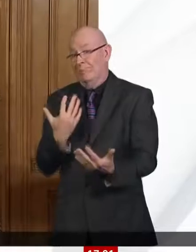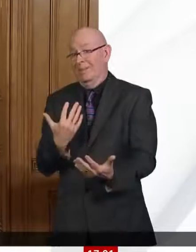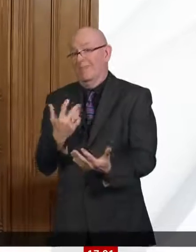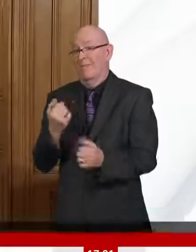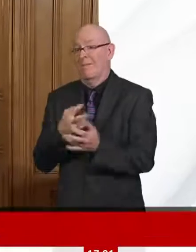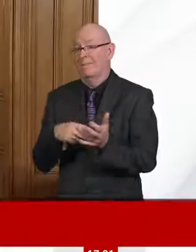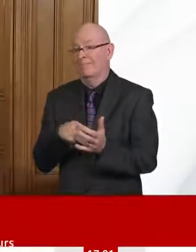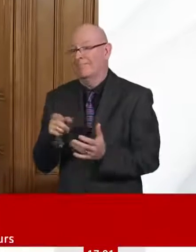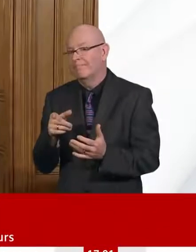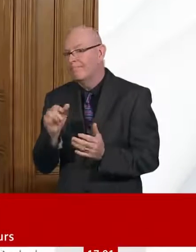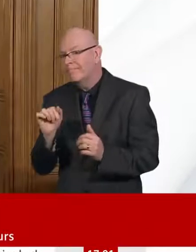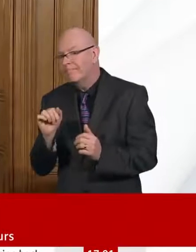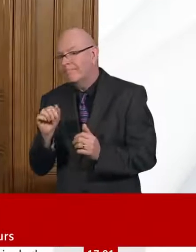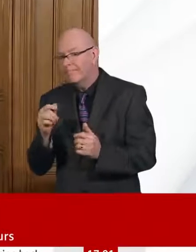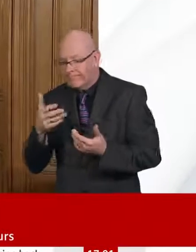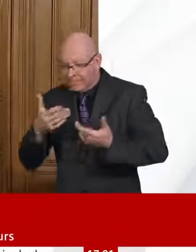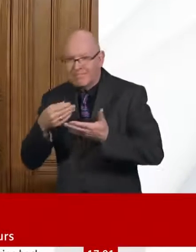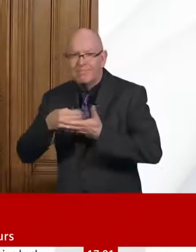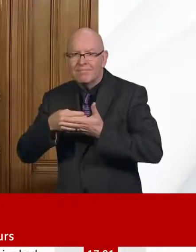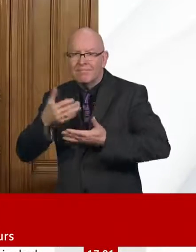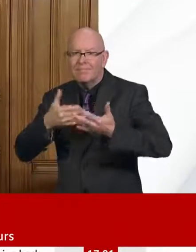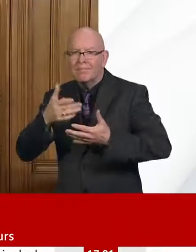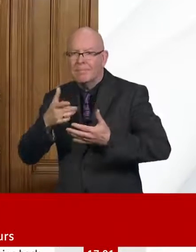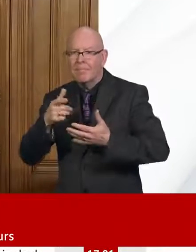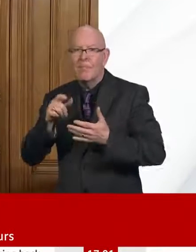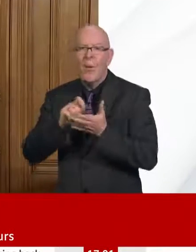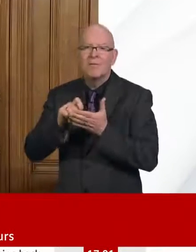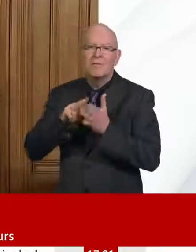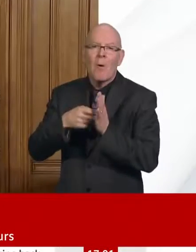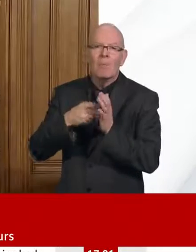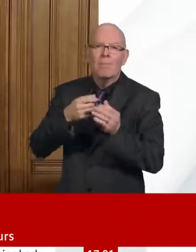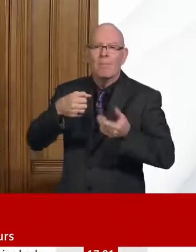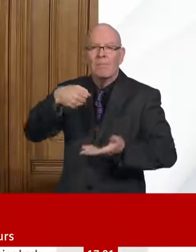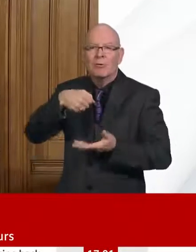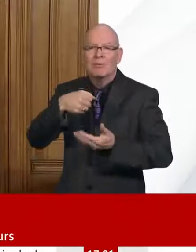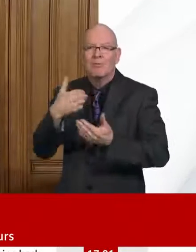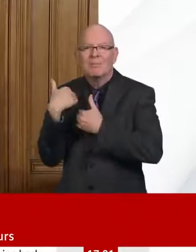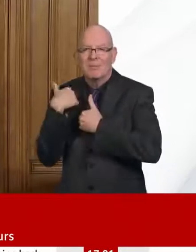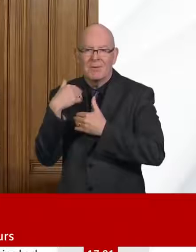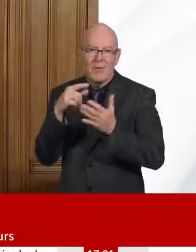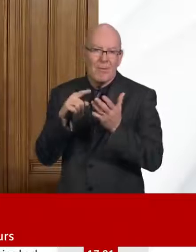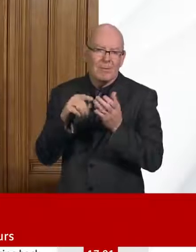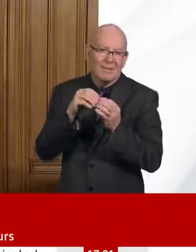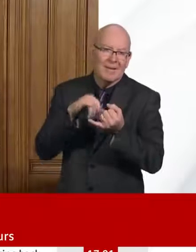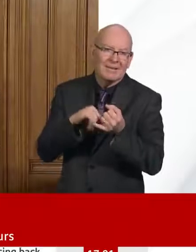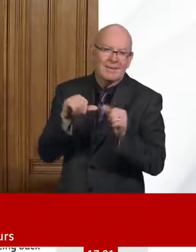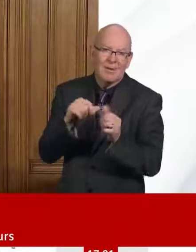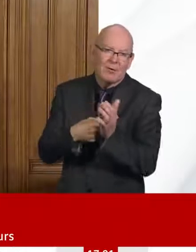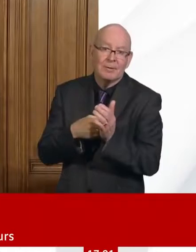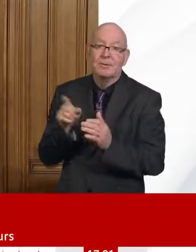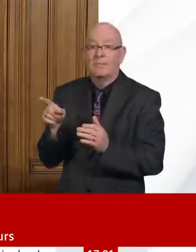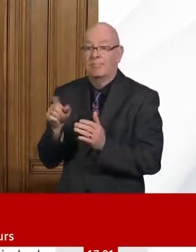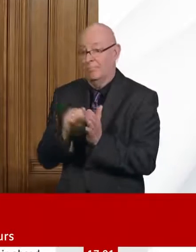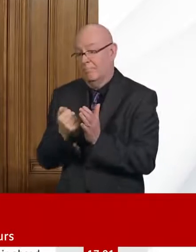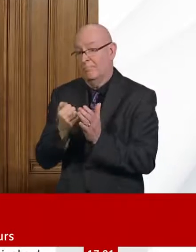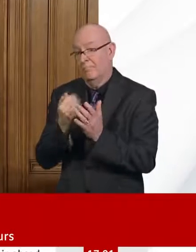It is important to be clear that the OBR's numbers are not a forecast or a prediction. They simply set out